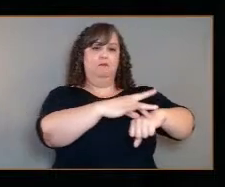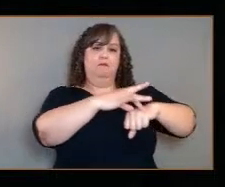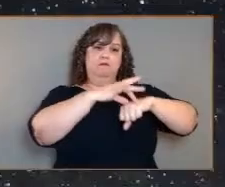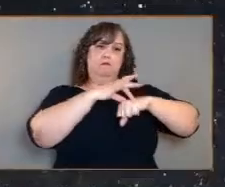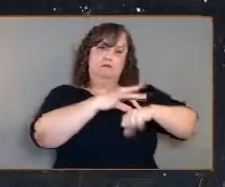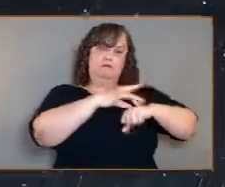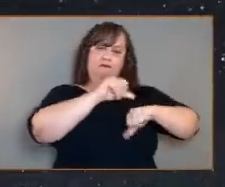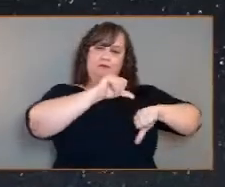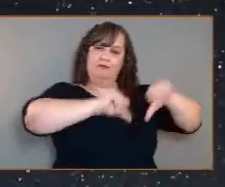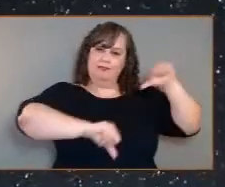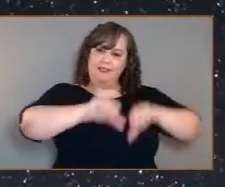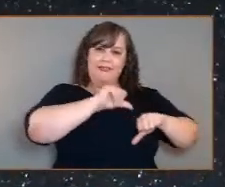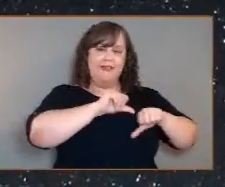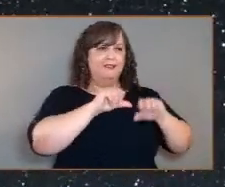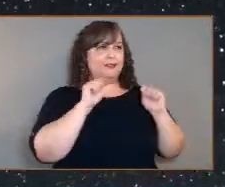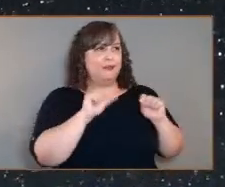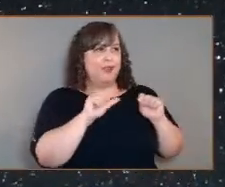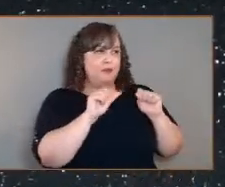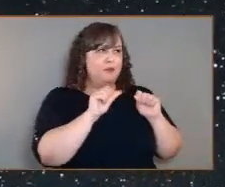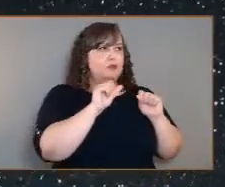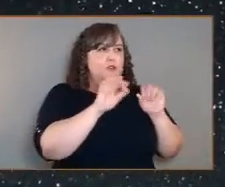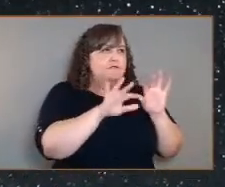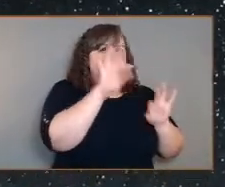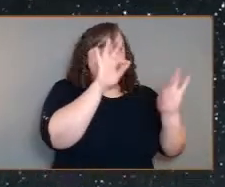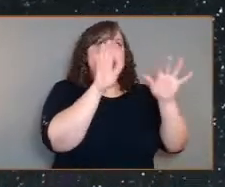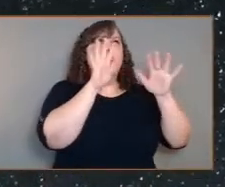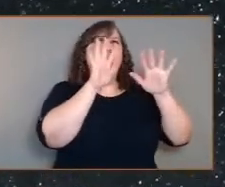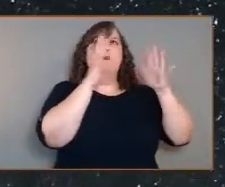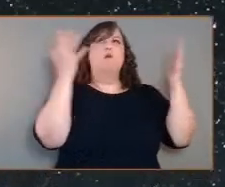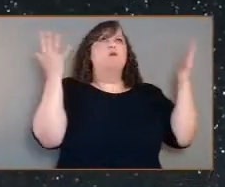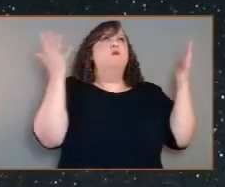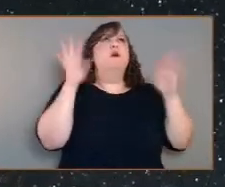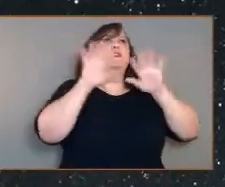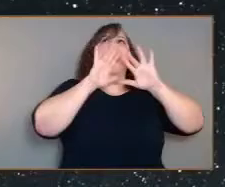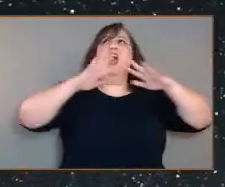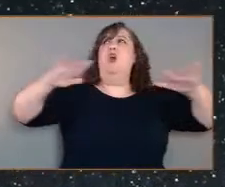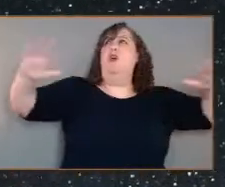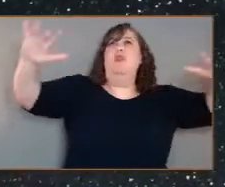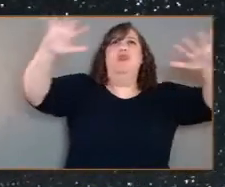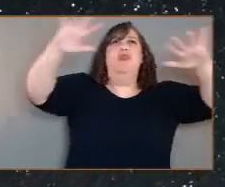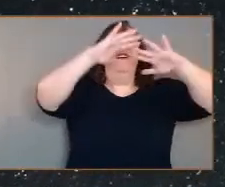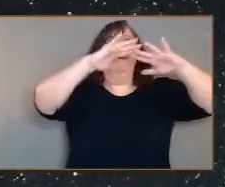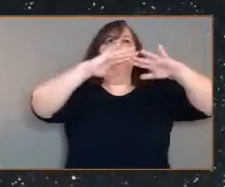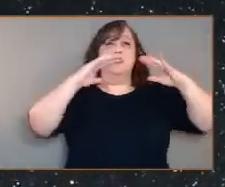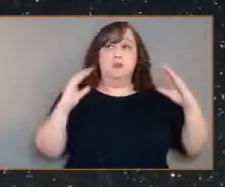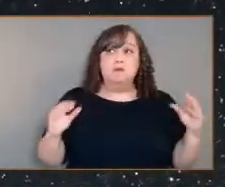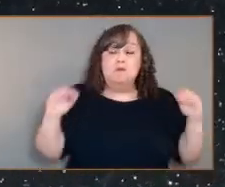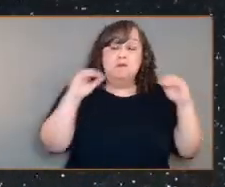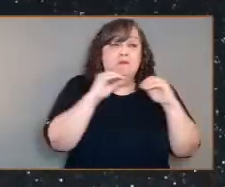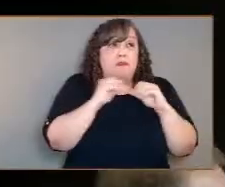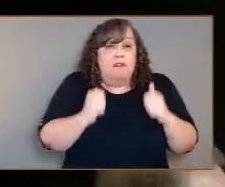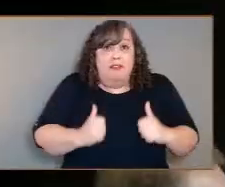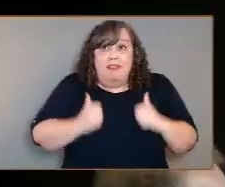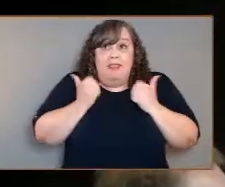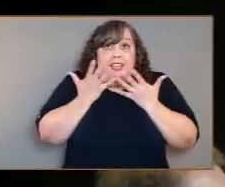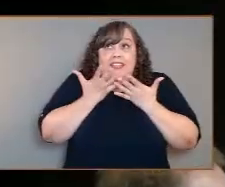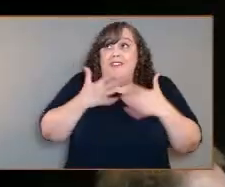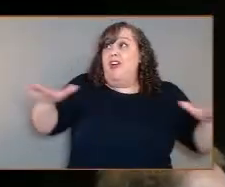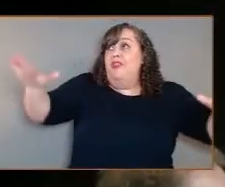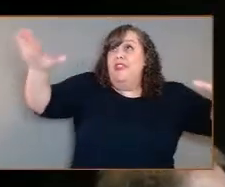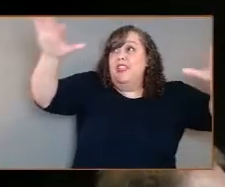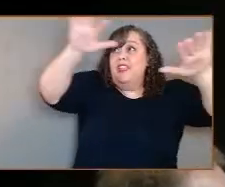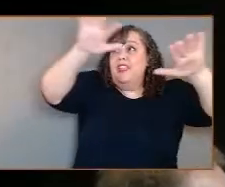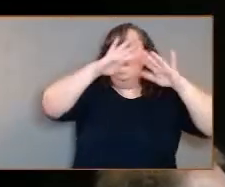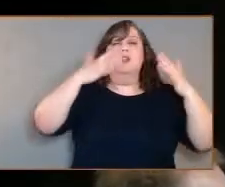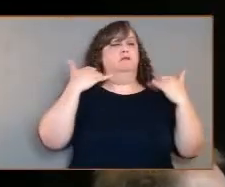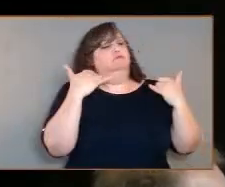out what's out there. Is there more life out there? This is an exciting time